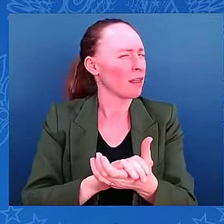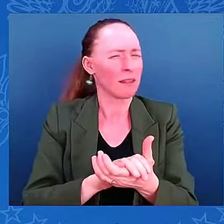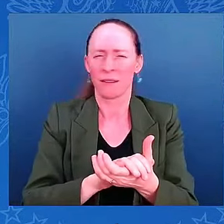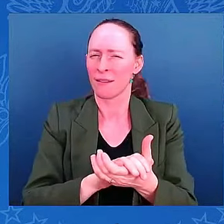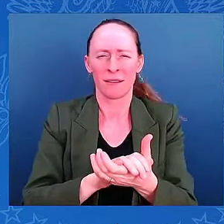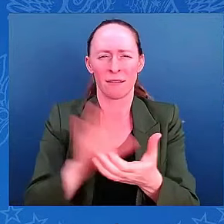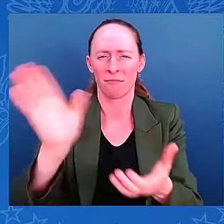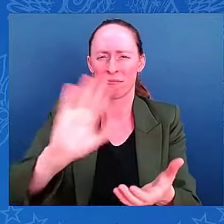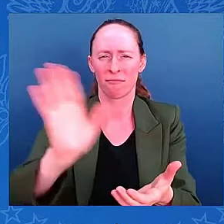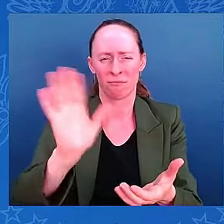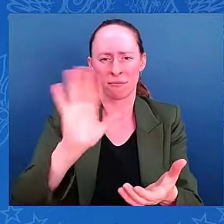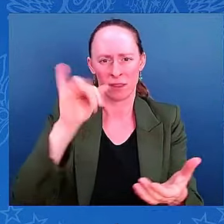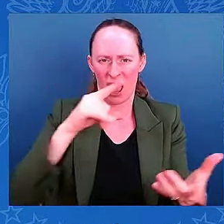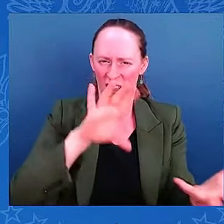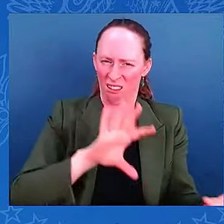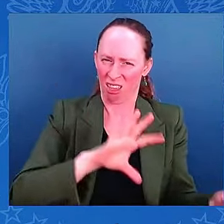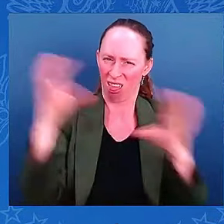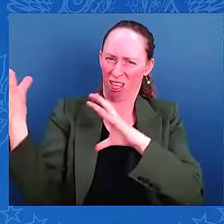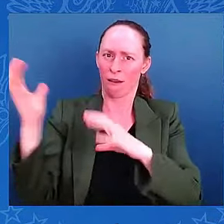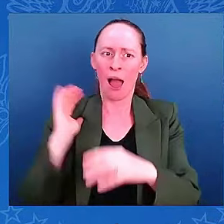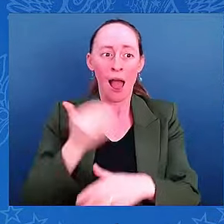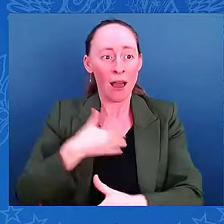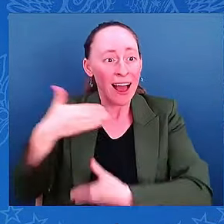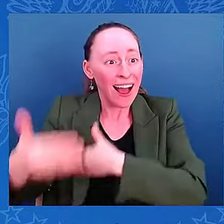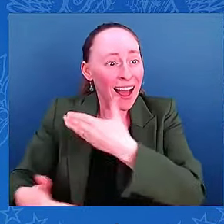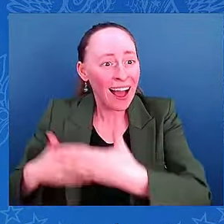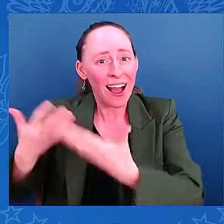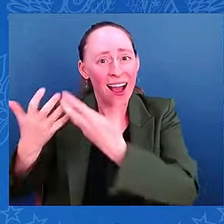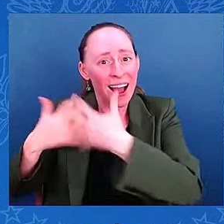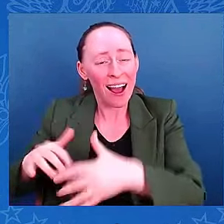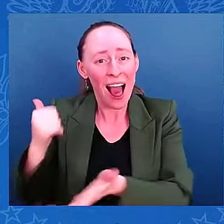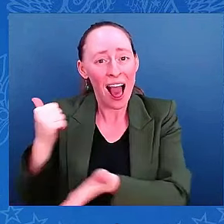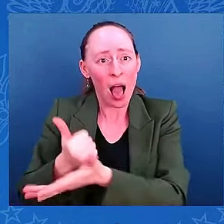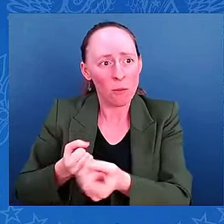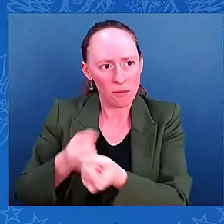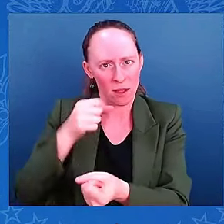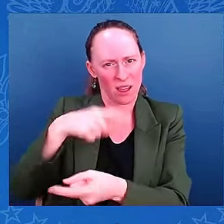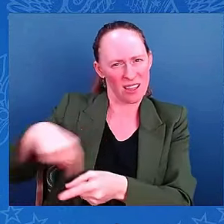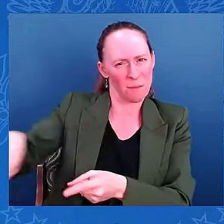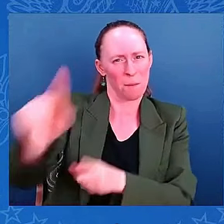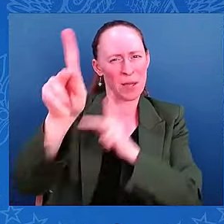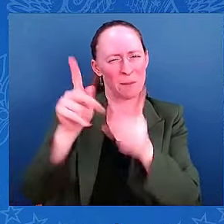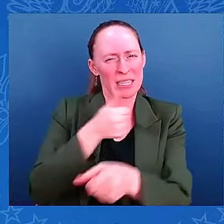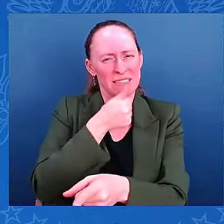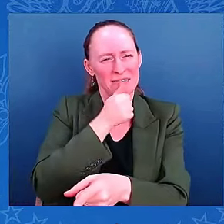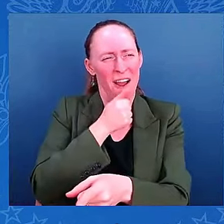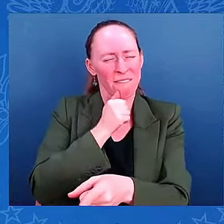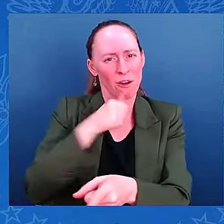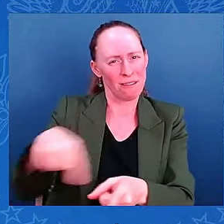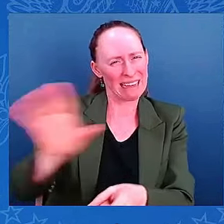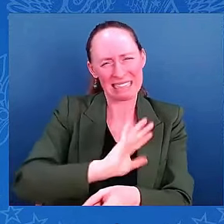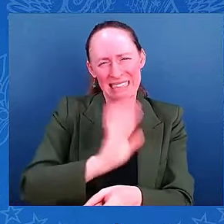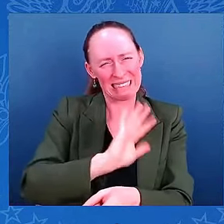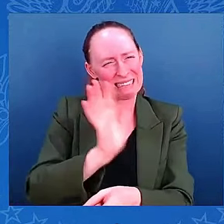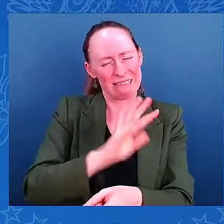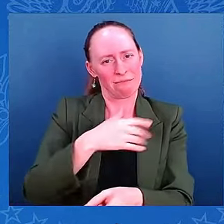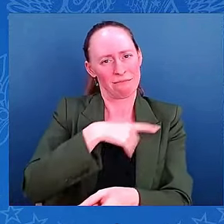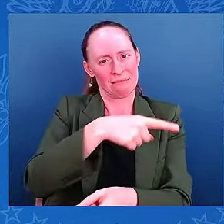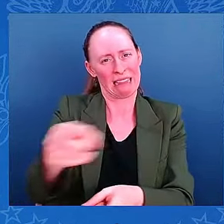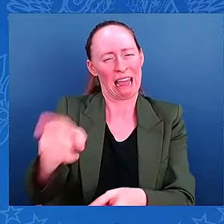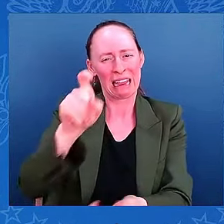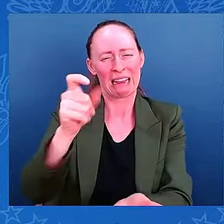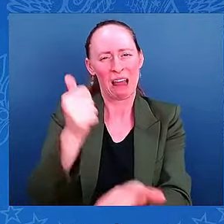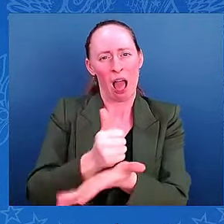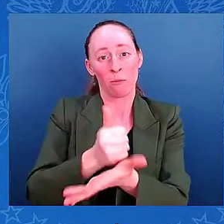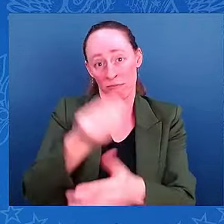be taken. And it's harmful to those who need help the most. There is simply no place for this to happen. Former